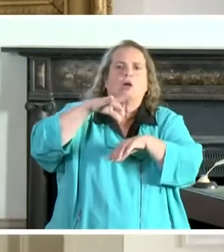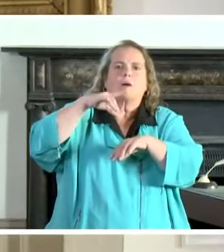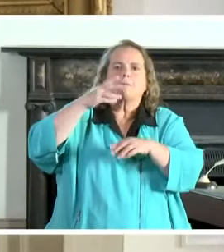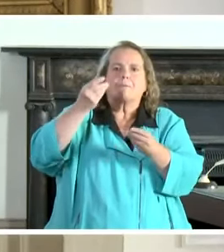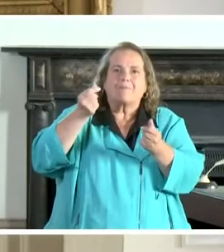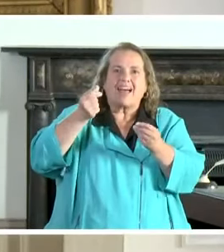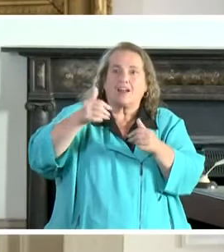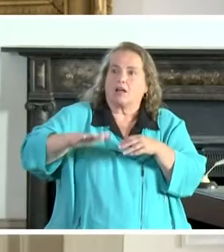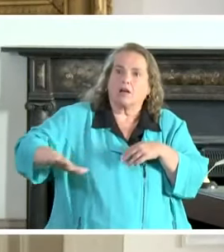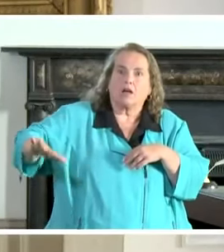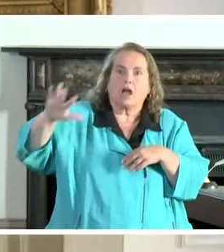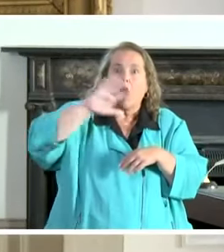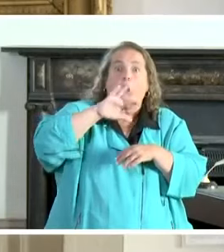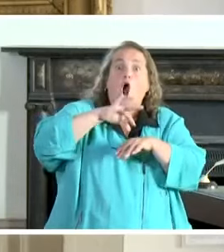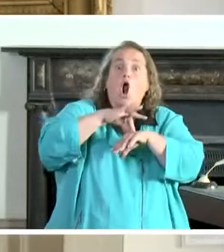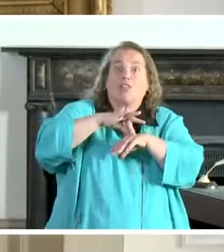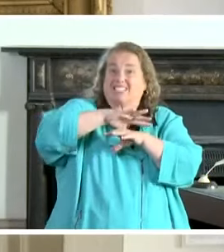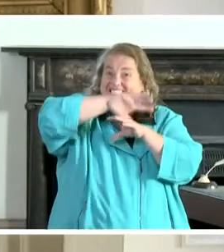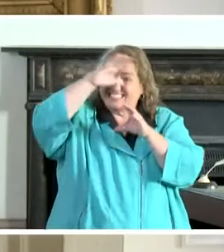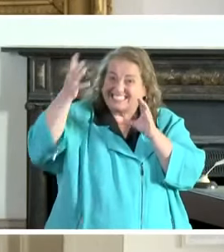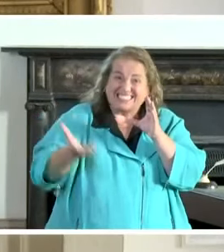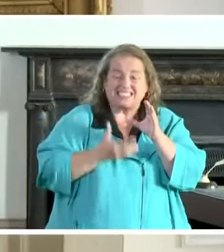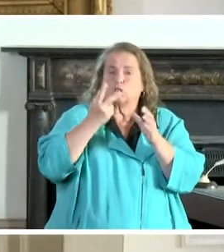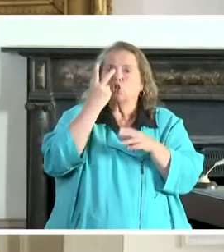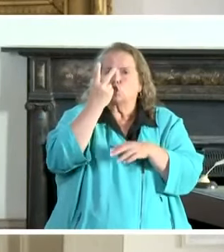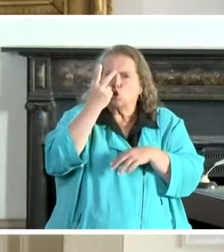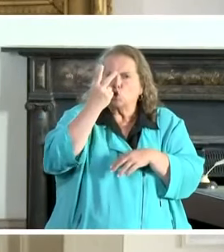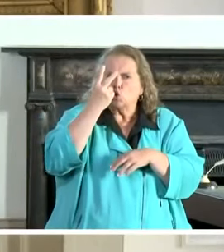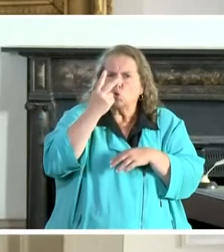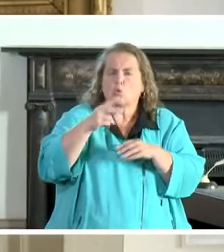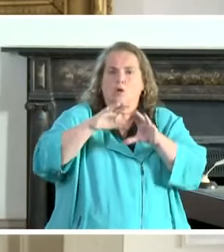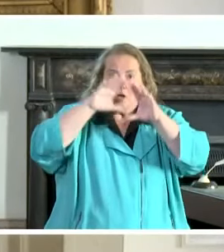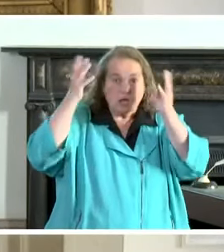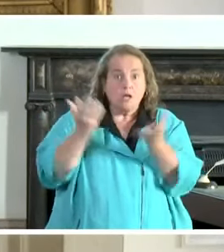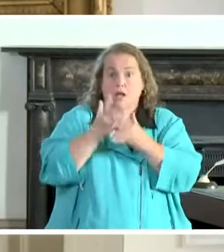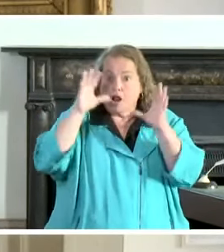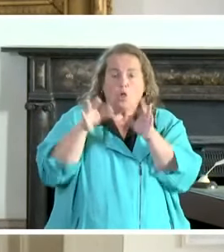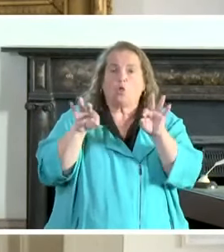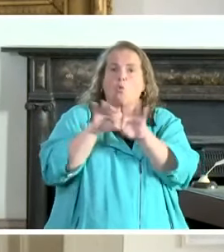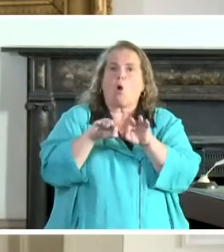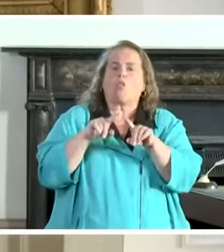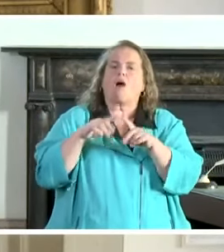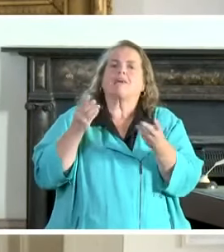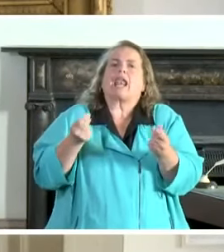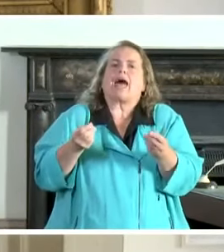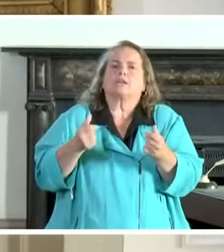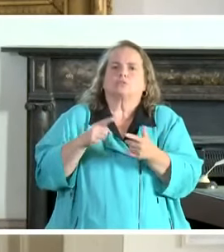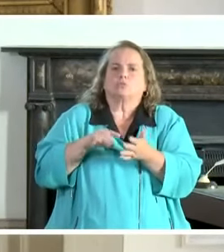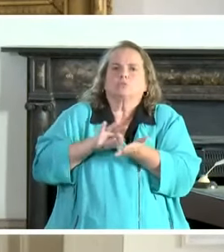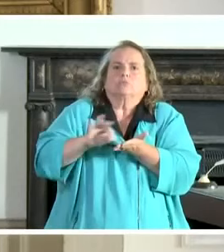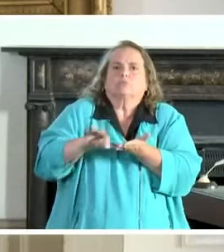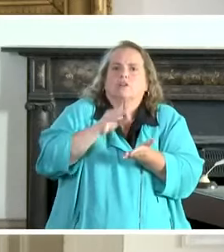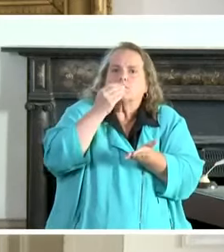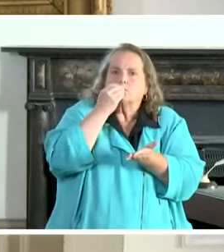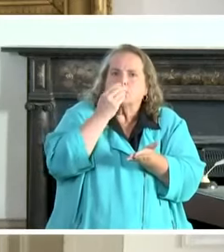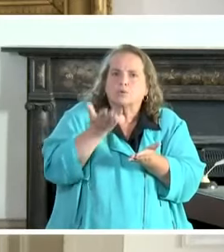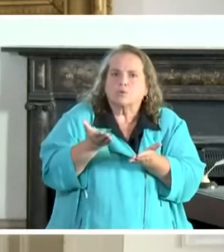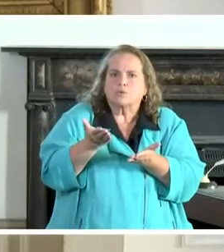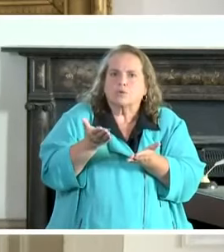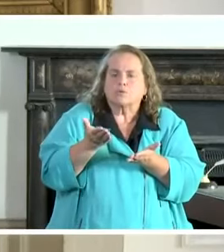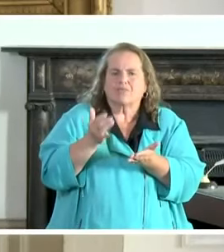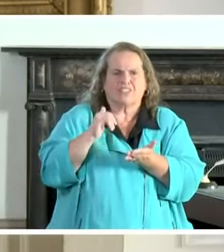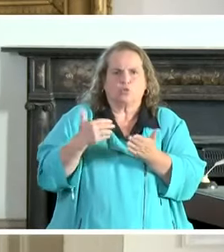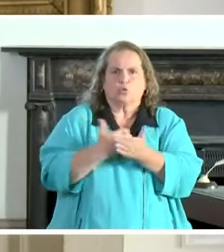grow that food. So we're living in this post-COVID world where, you know, as much as I love basketball and